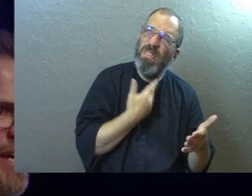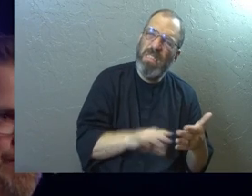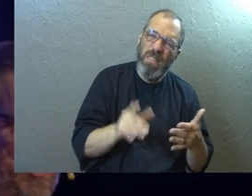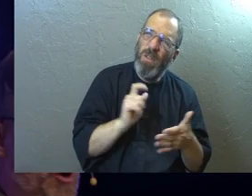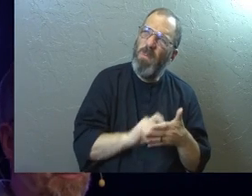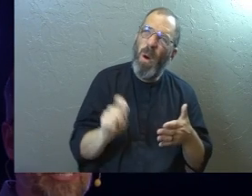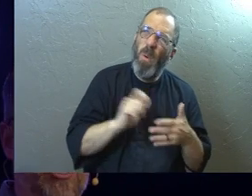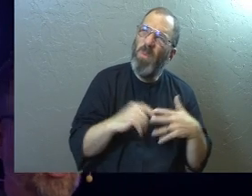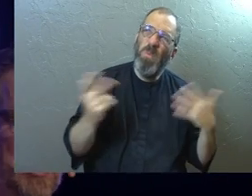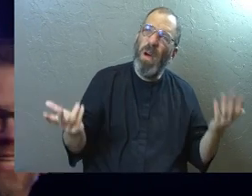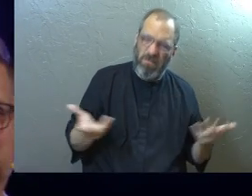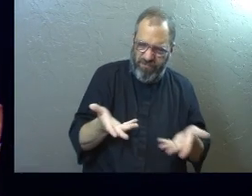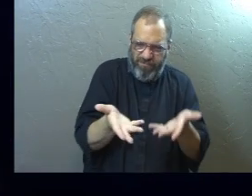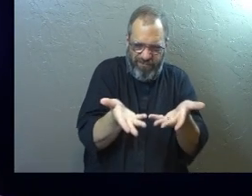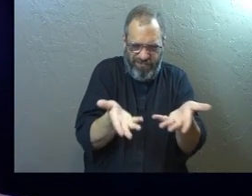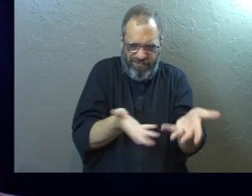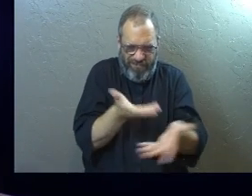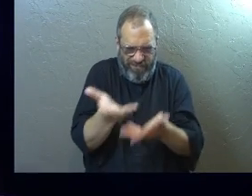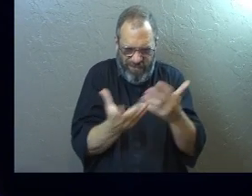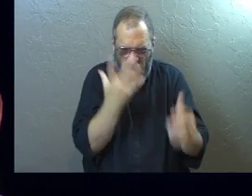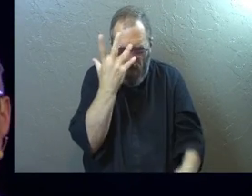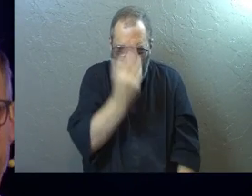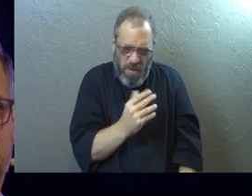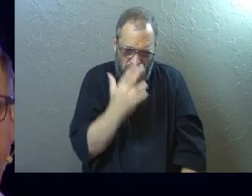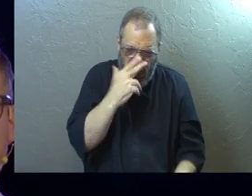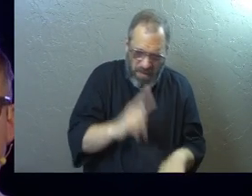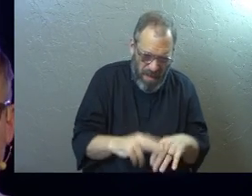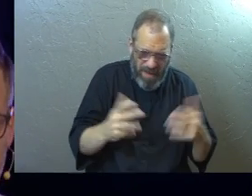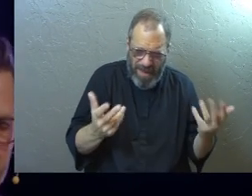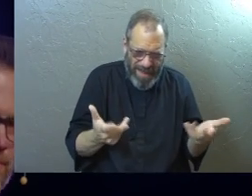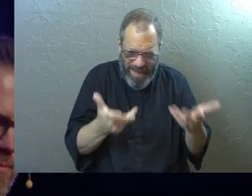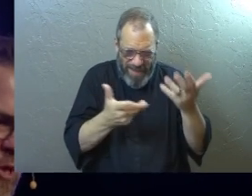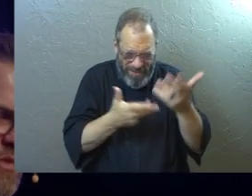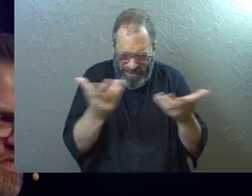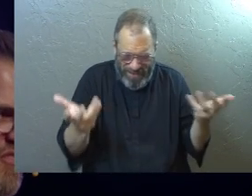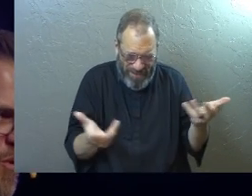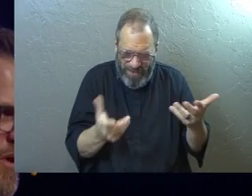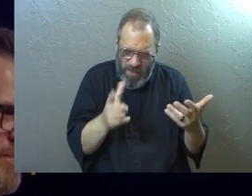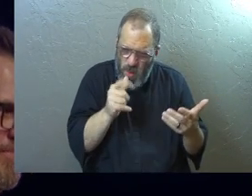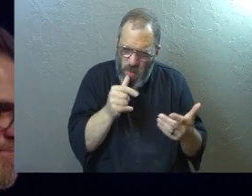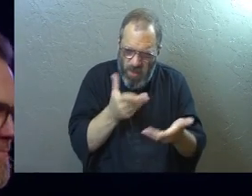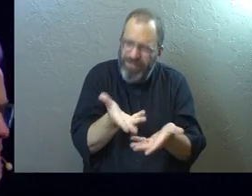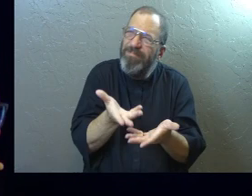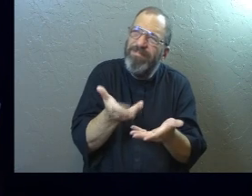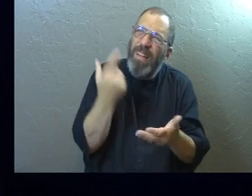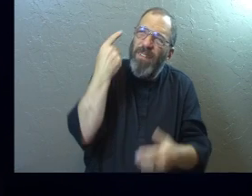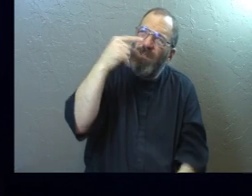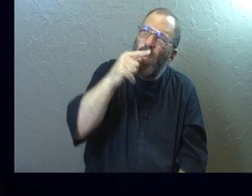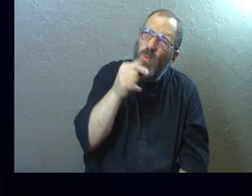Is it just him writing a poem? Is it just supposed to be beautiful and fun? Like, who's this for?